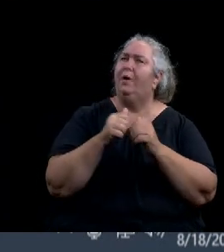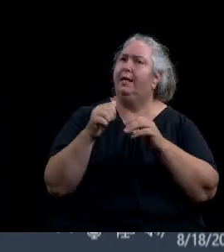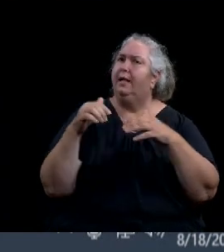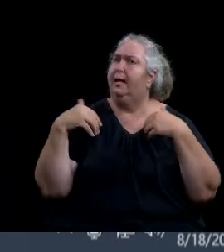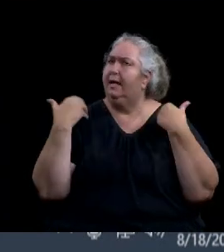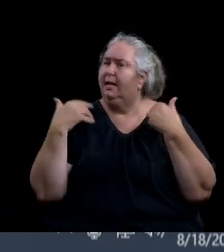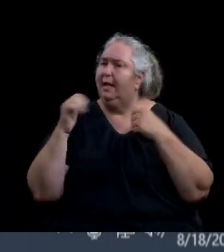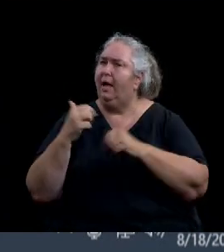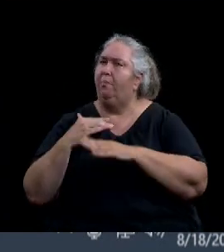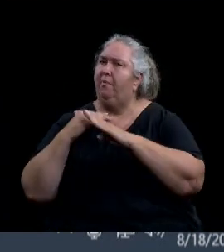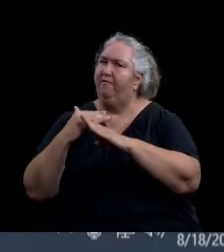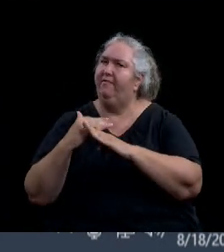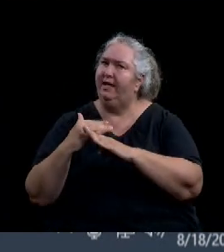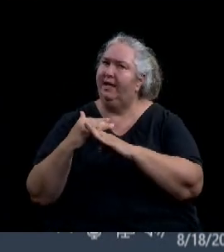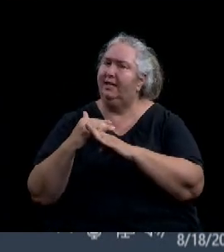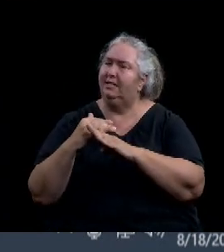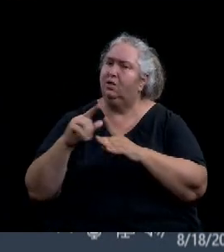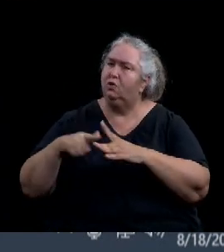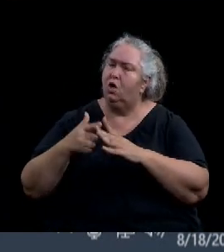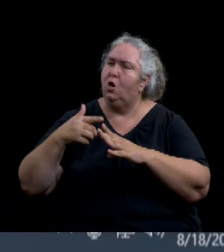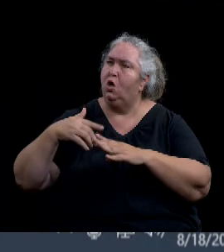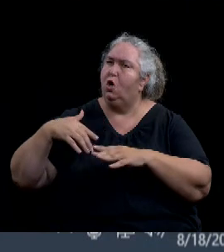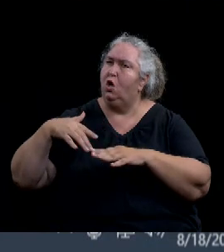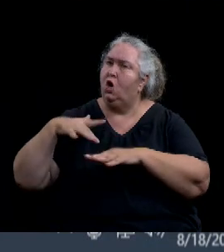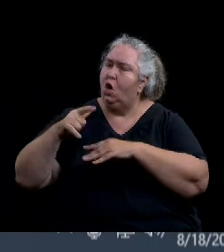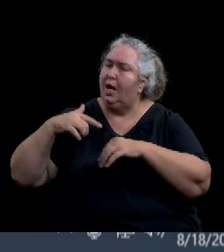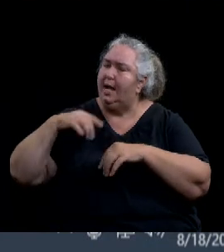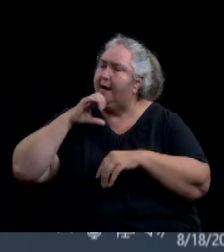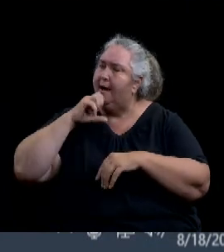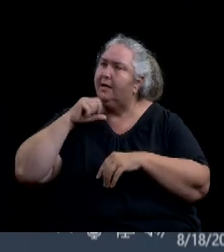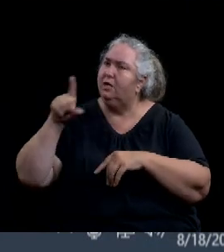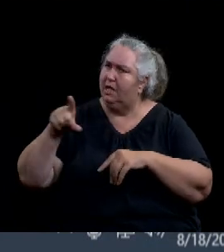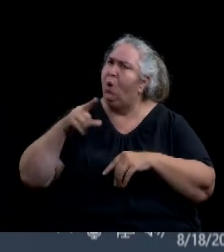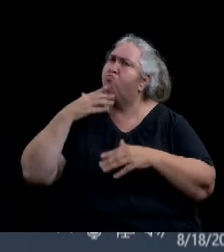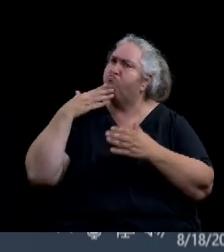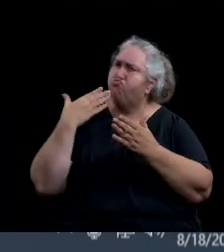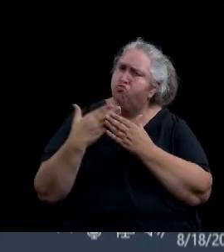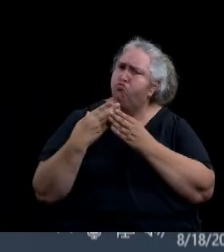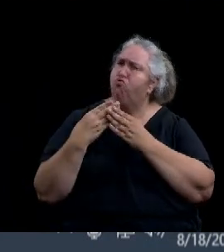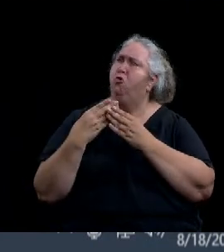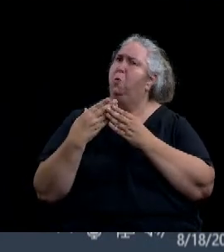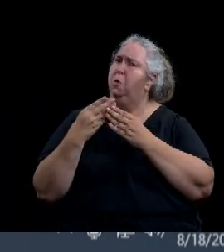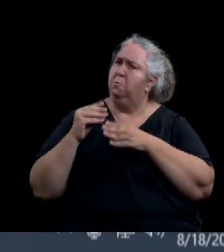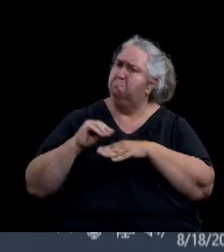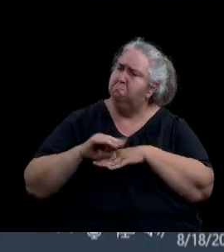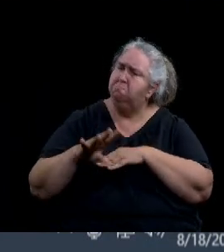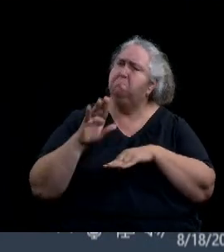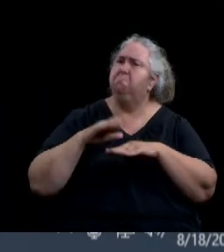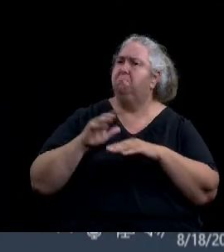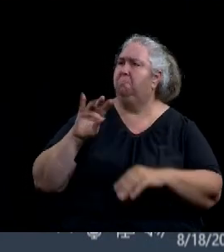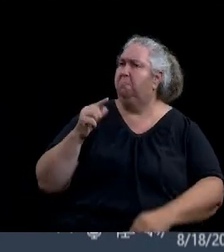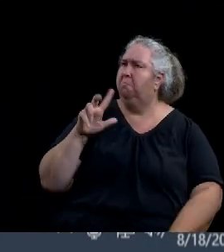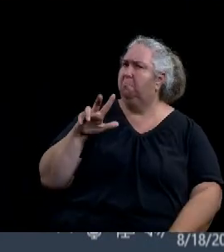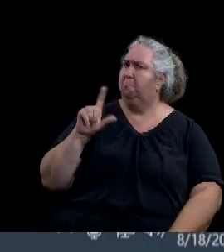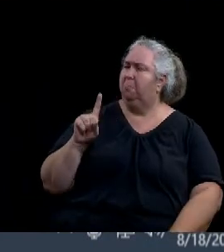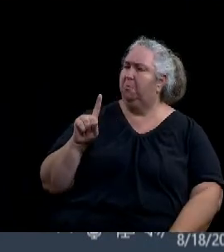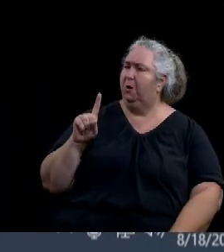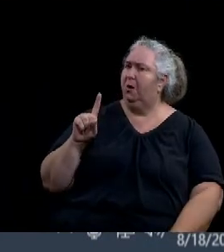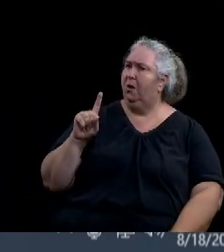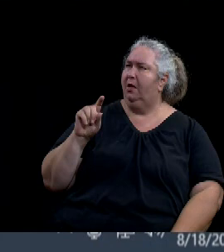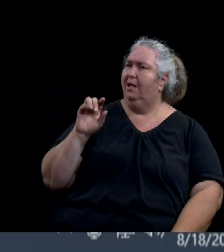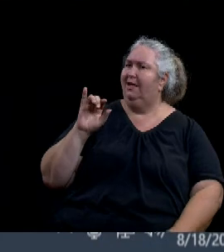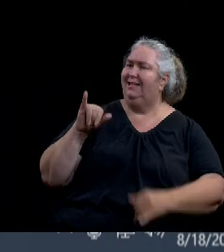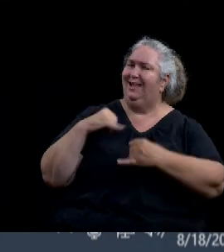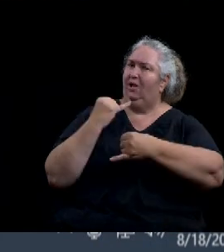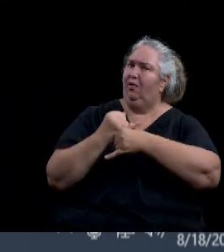effective in the work that they do. Well, on August 31st is International Overdose Awareness Day, and we are going to be giving